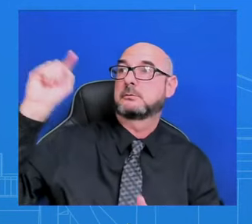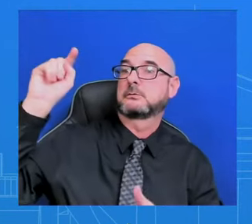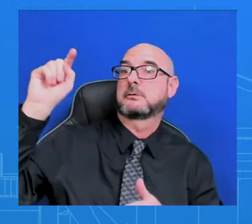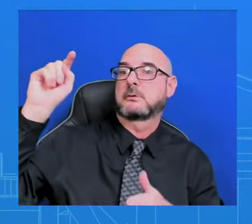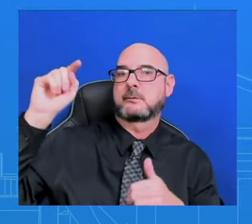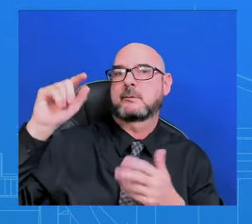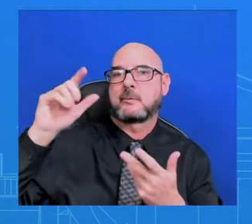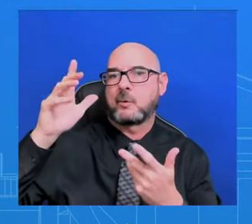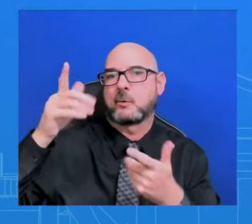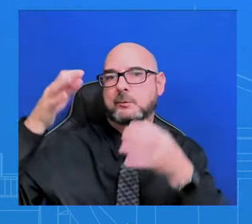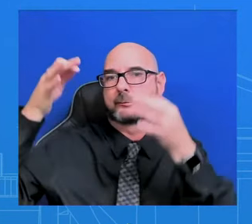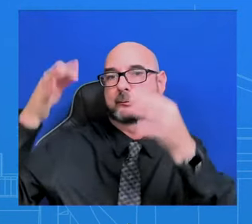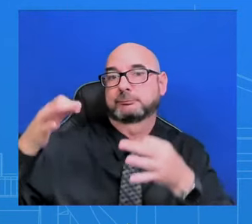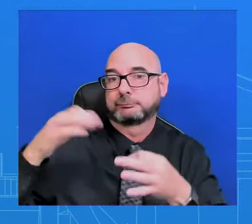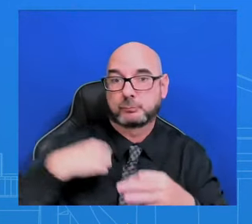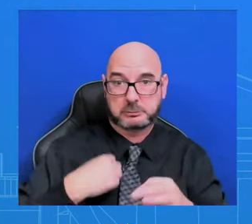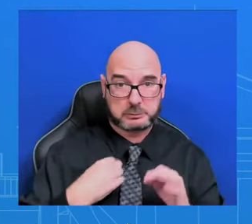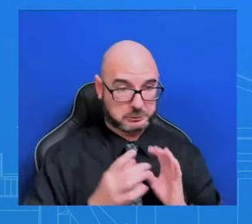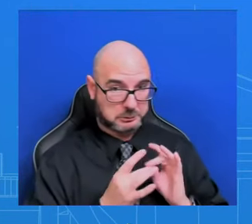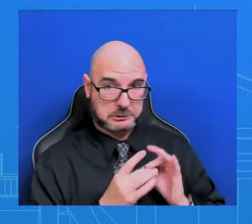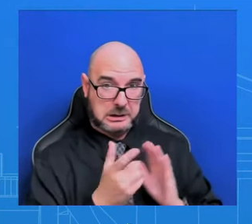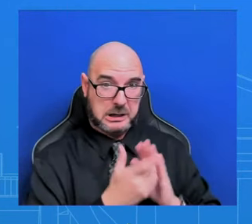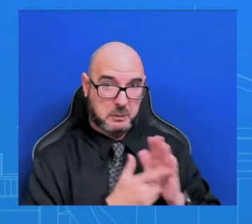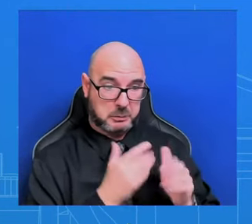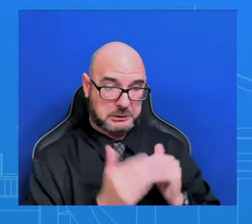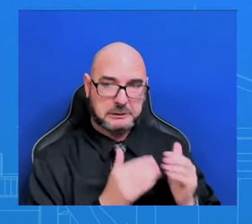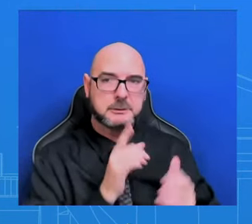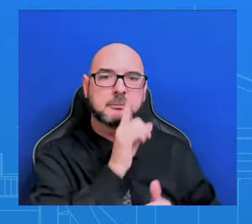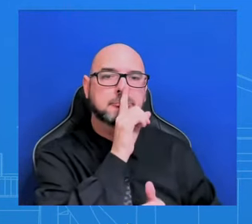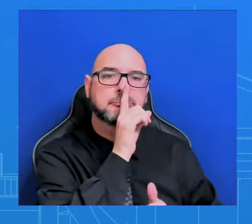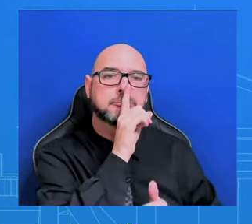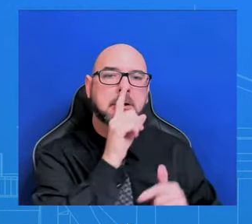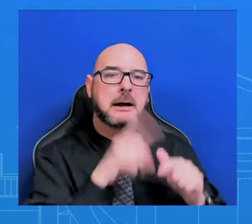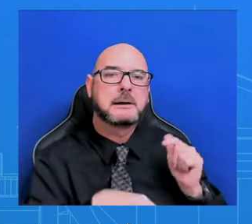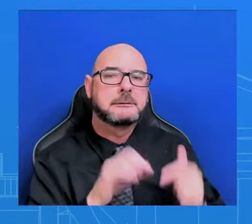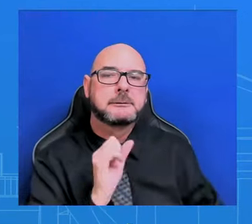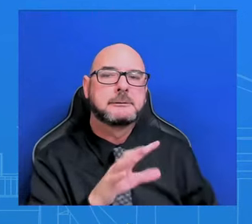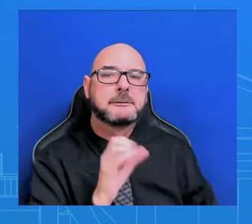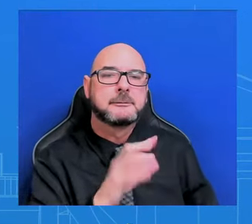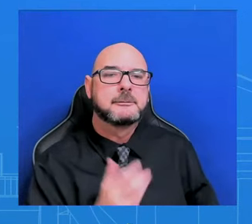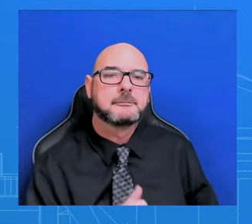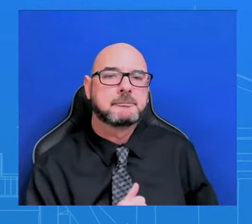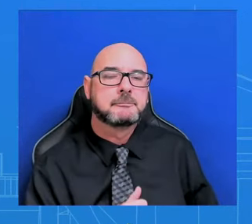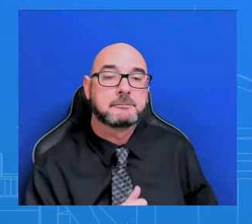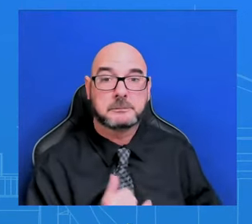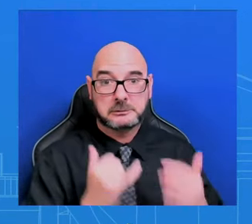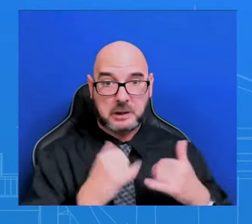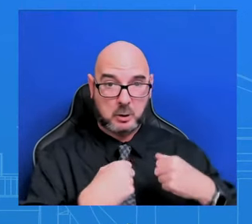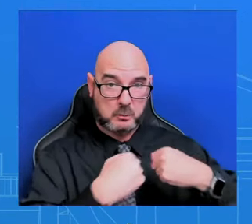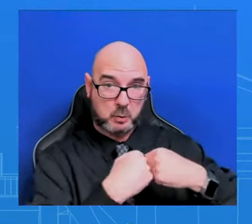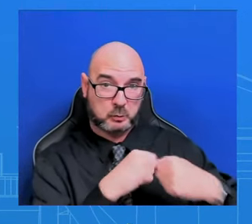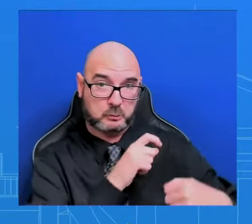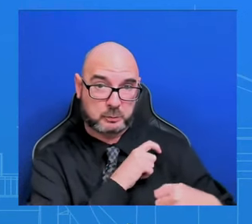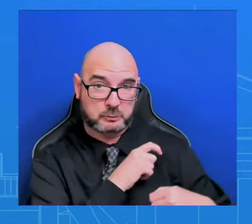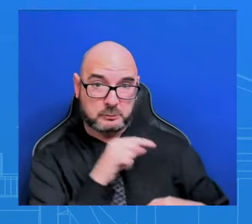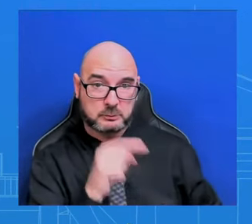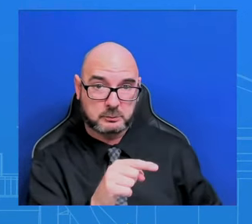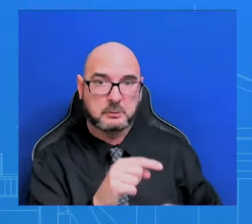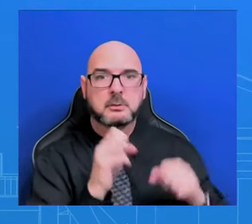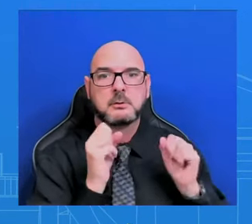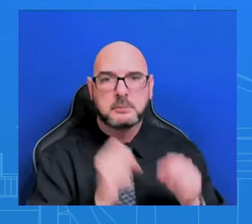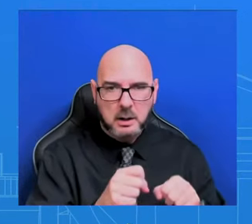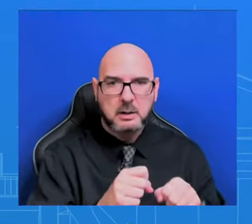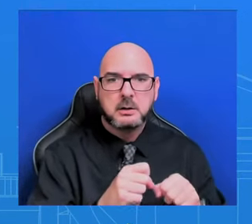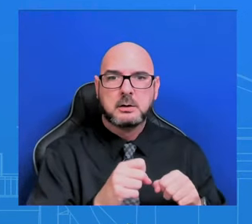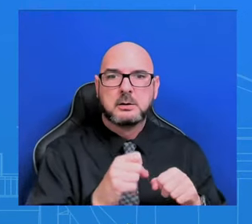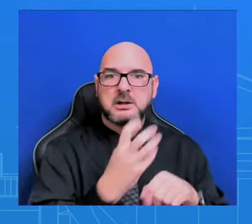But what we know that we are able to do that the Border Patrol is able to do is cut through the border wire so they can actually do their jobs. There's a